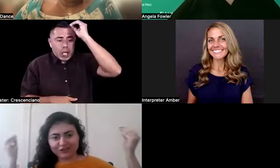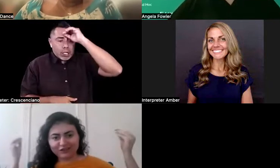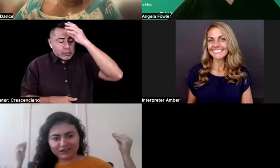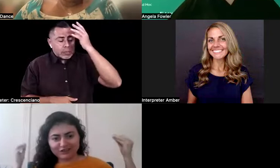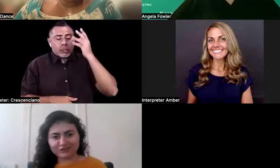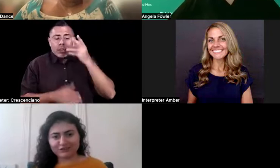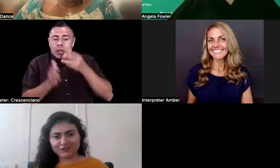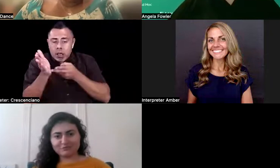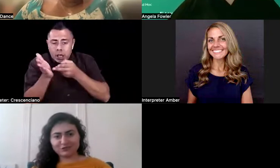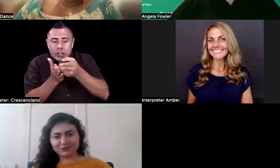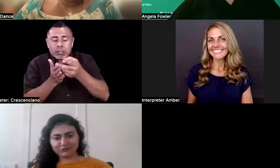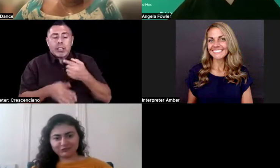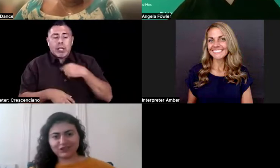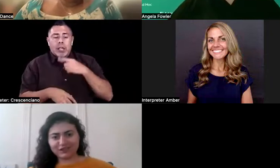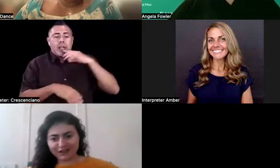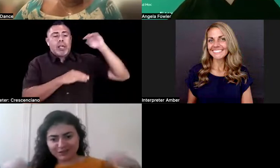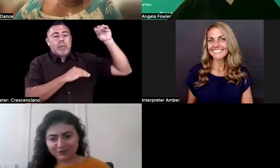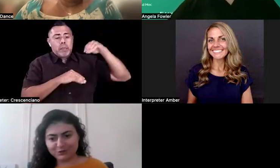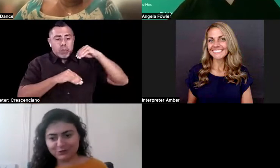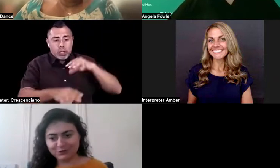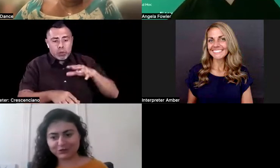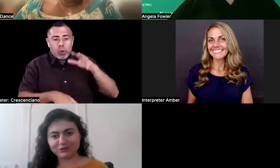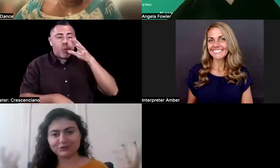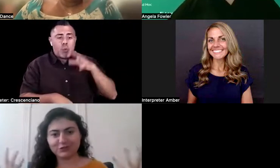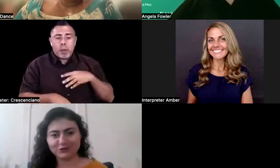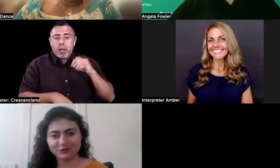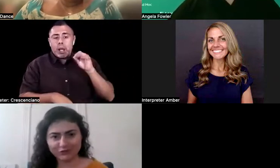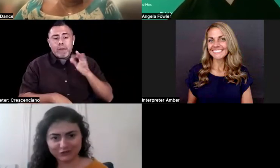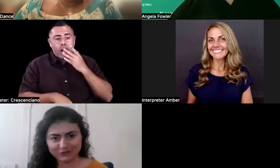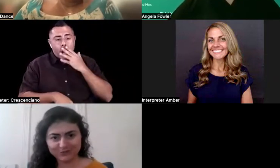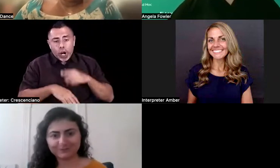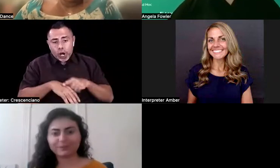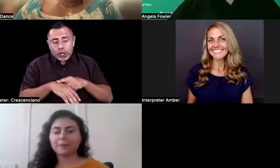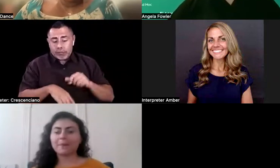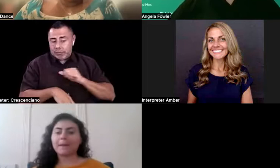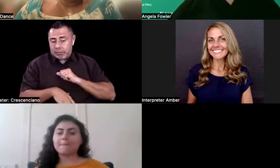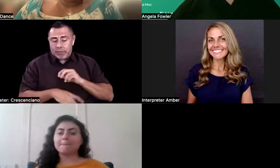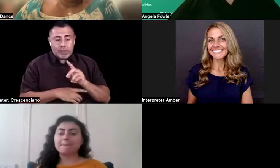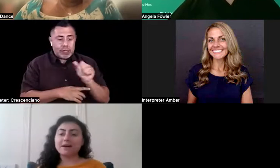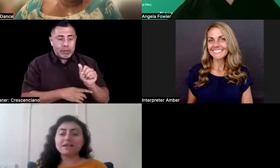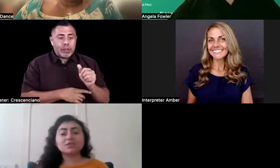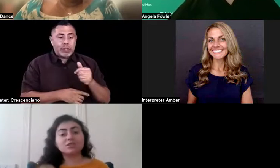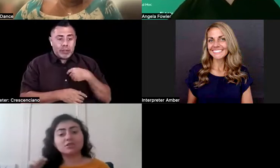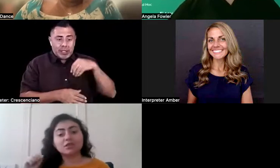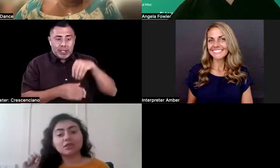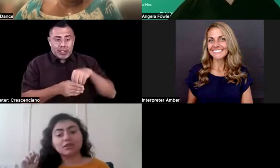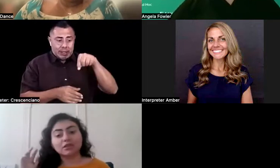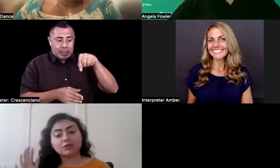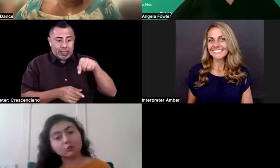that's disabled that has been doing this for years, but